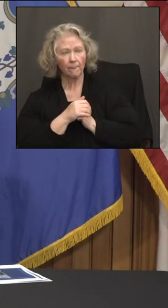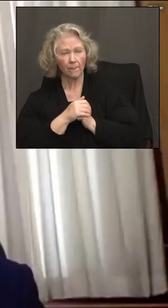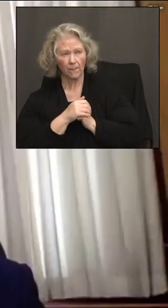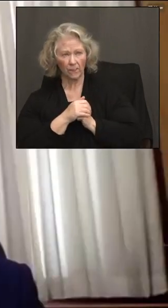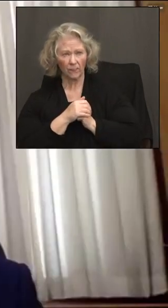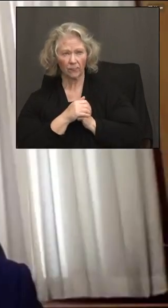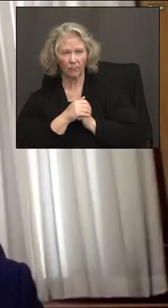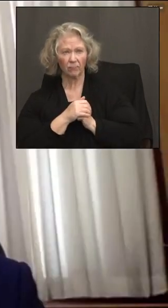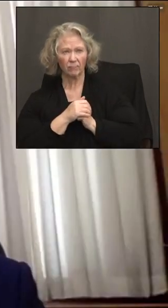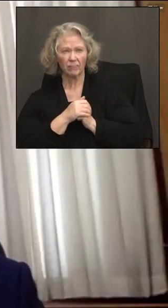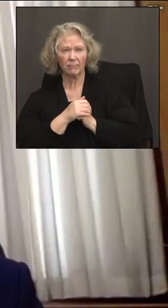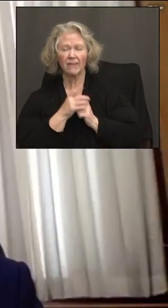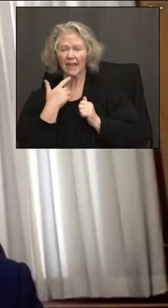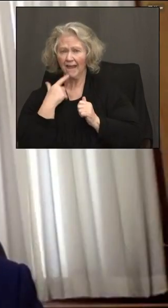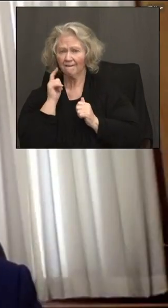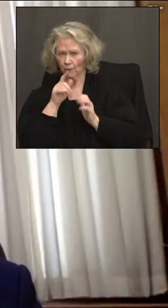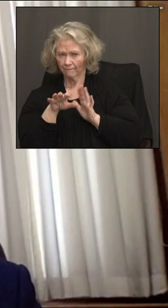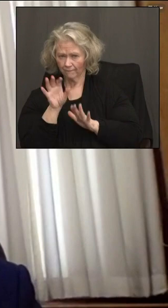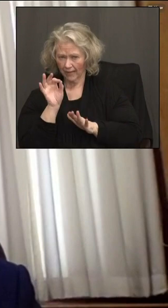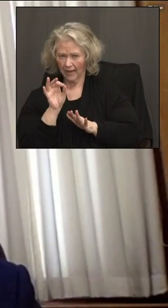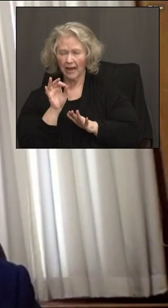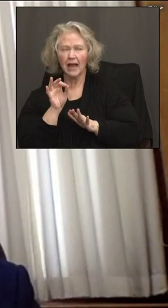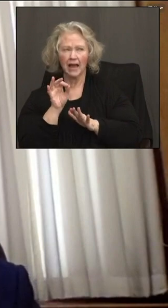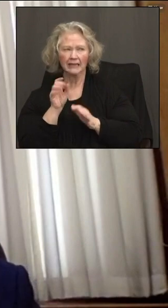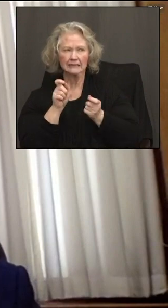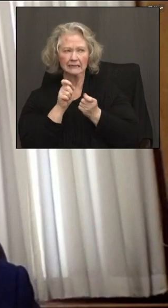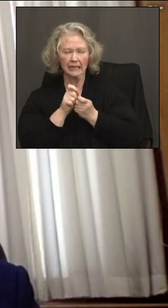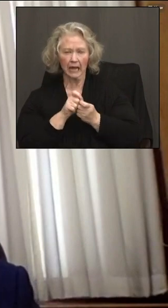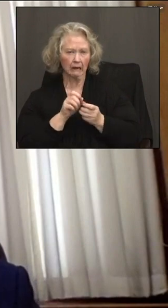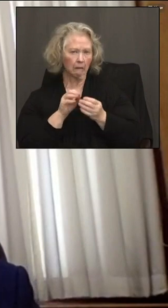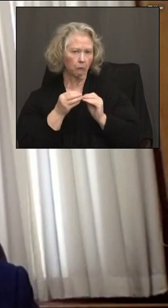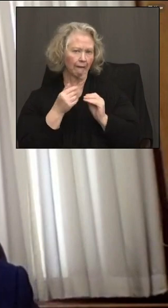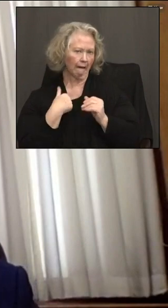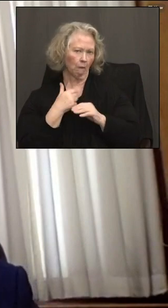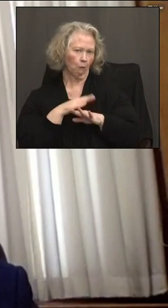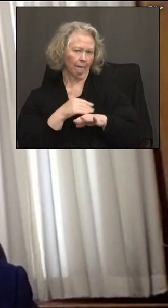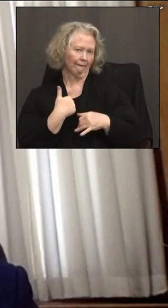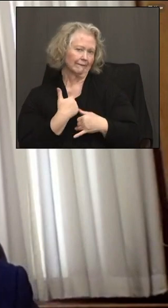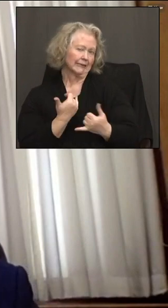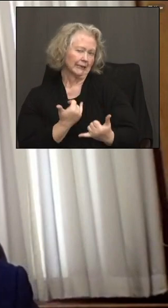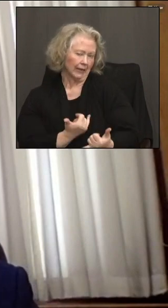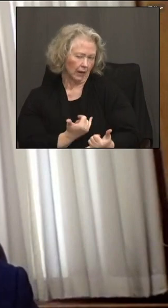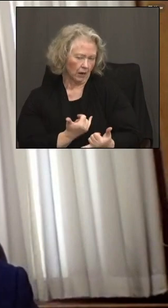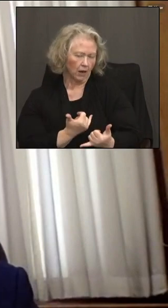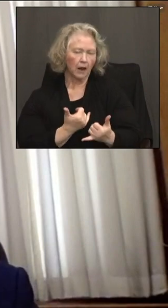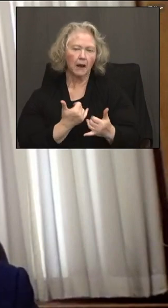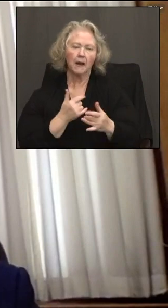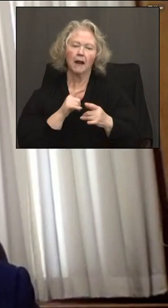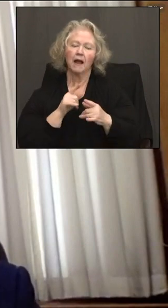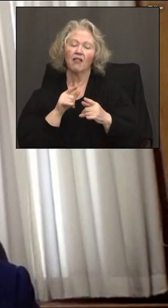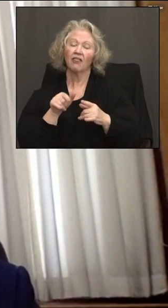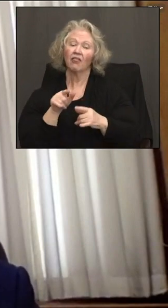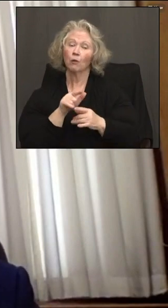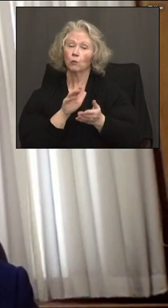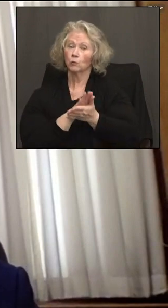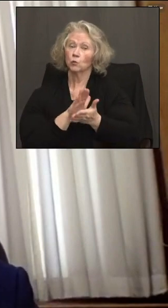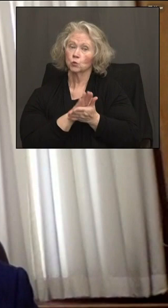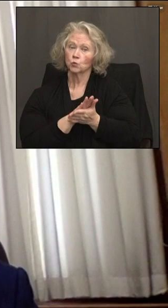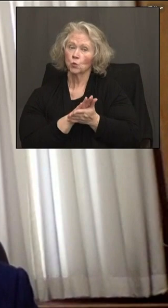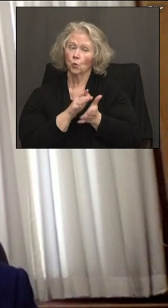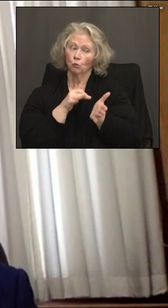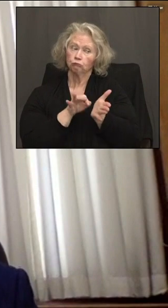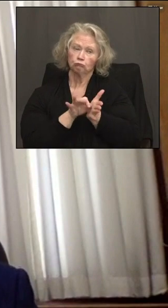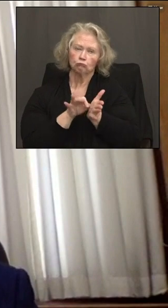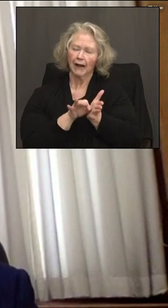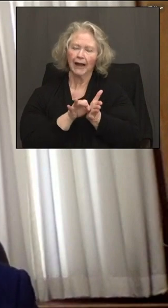We could get you the enrollment details. Paul, I don't have those at hand. You know, the tracking of the school-based clinics is a little tricky